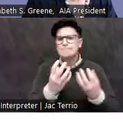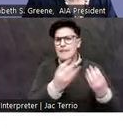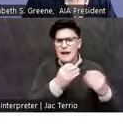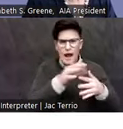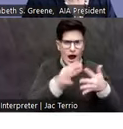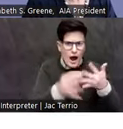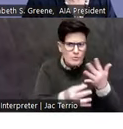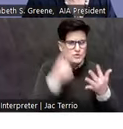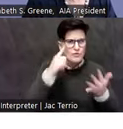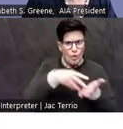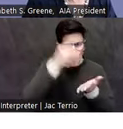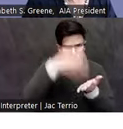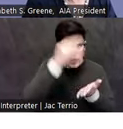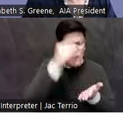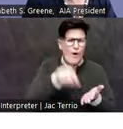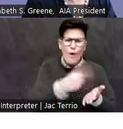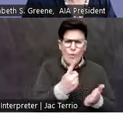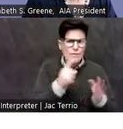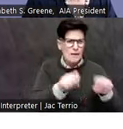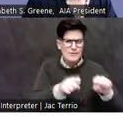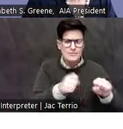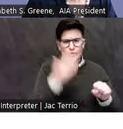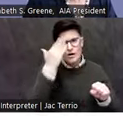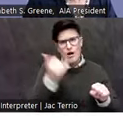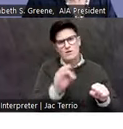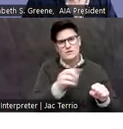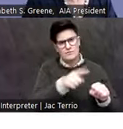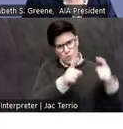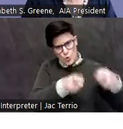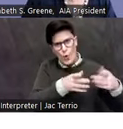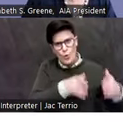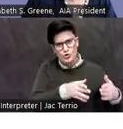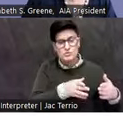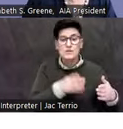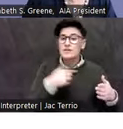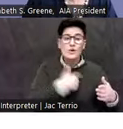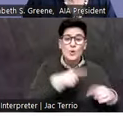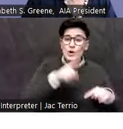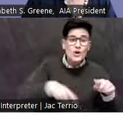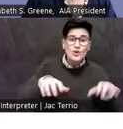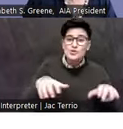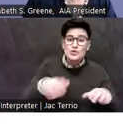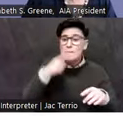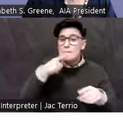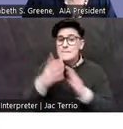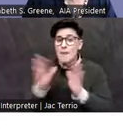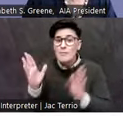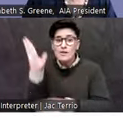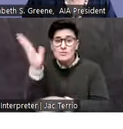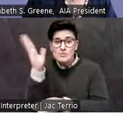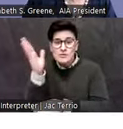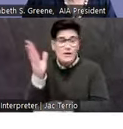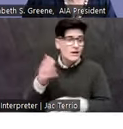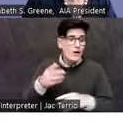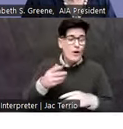is only possible because of our donors. We could not do public programs like this one or back archaeologists to support